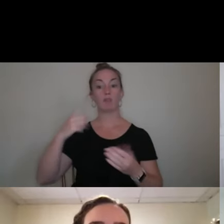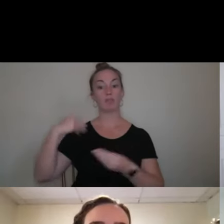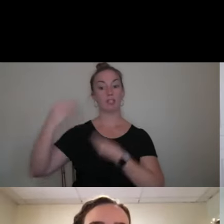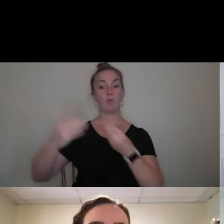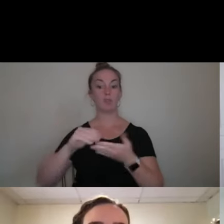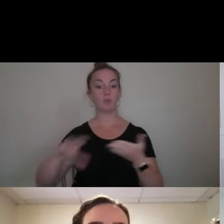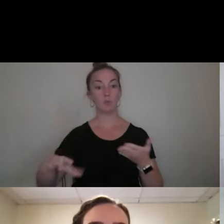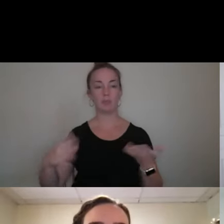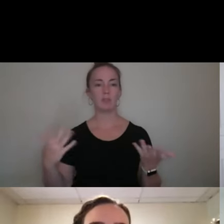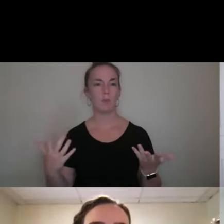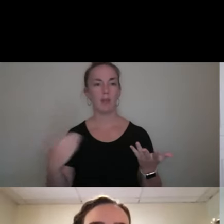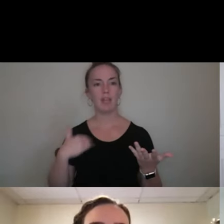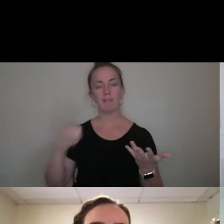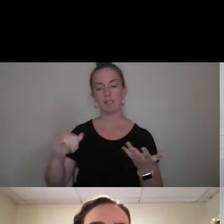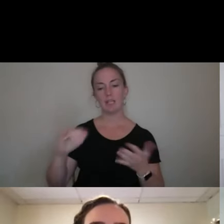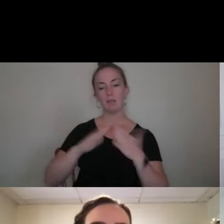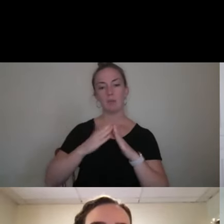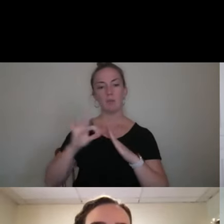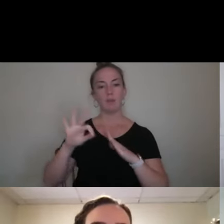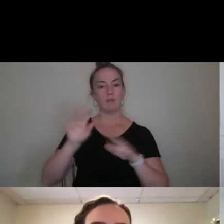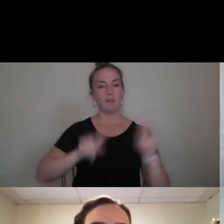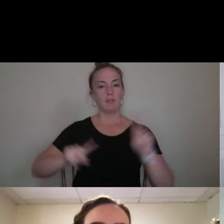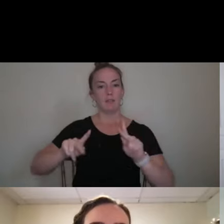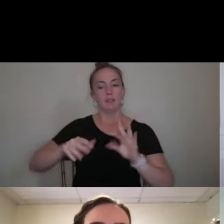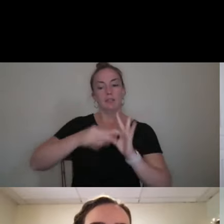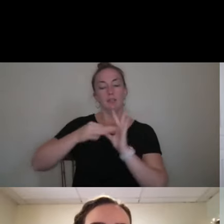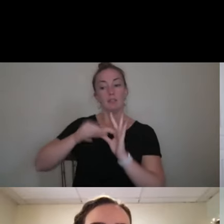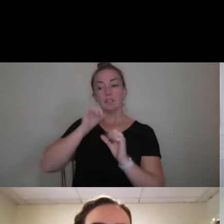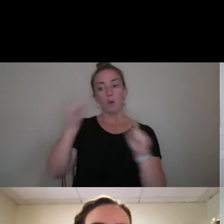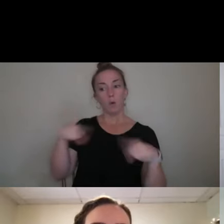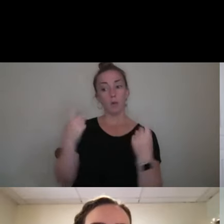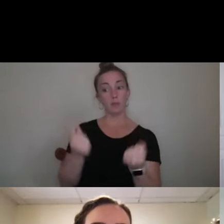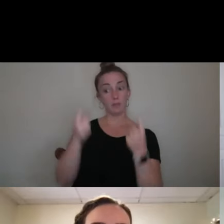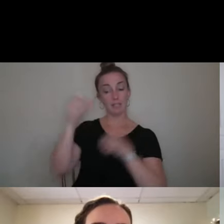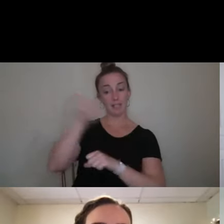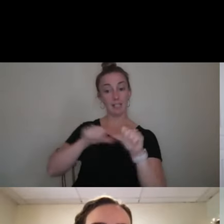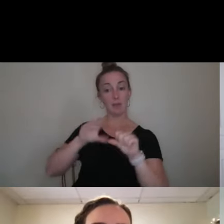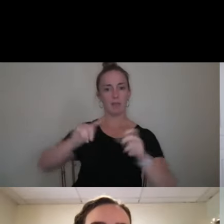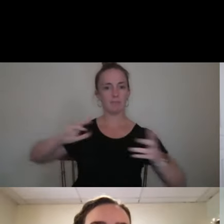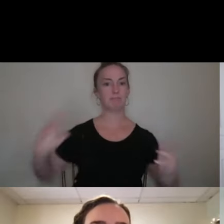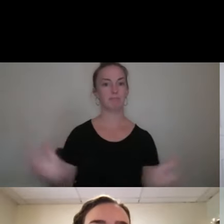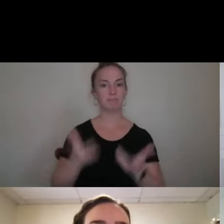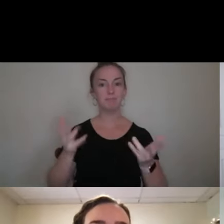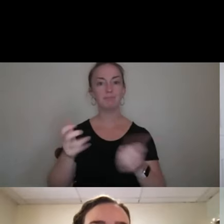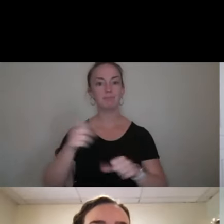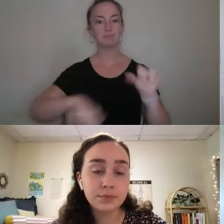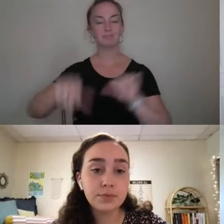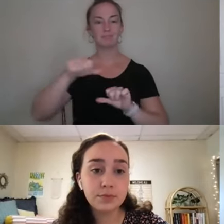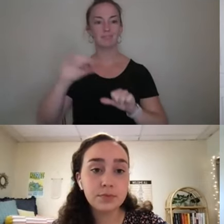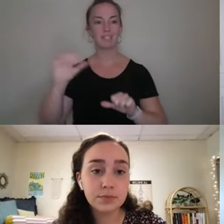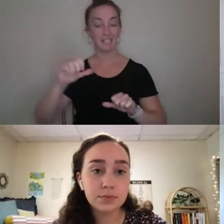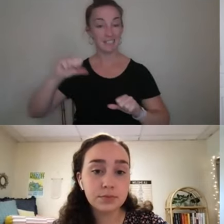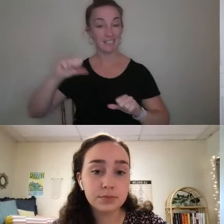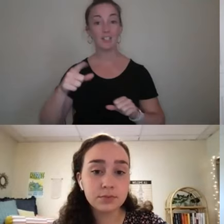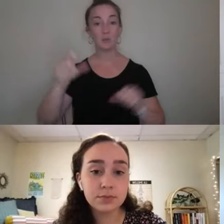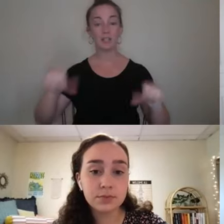and having that community of people that under not only understand, but are like pushing one another to like, like, yes, you can